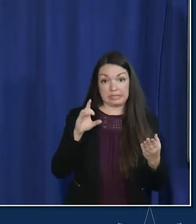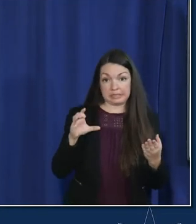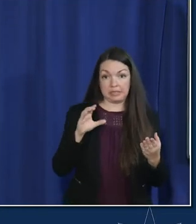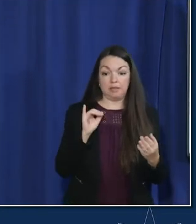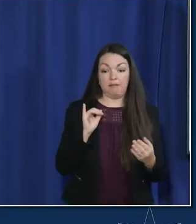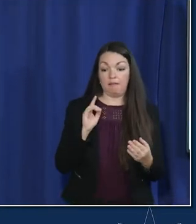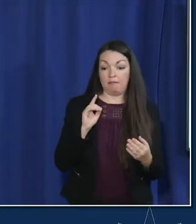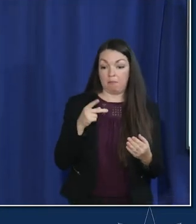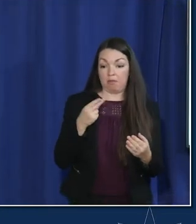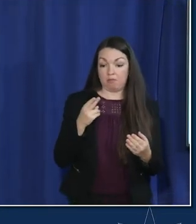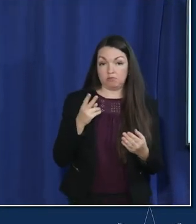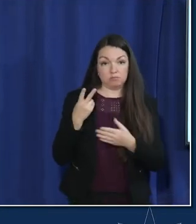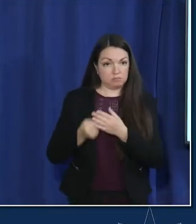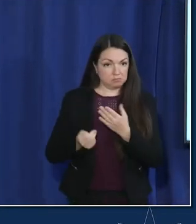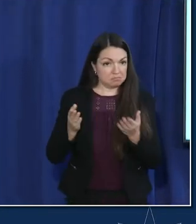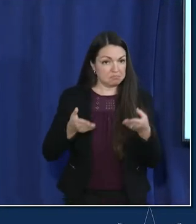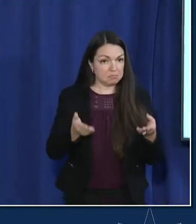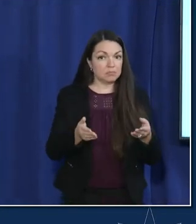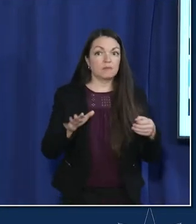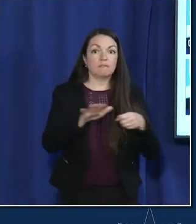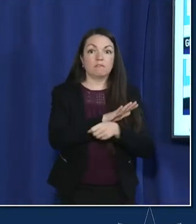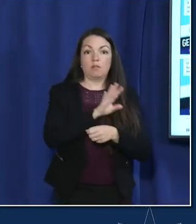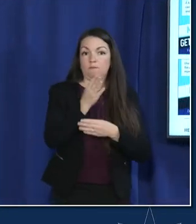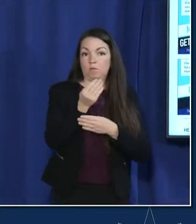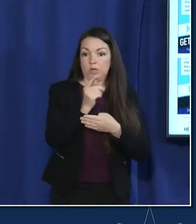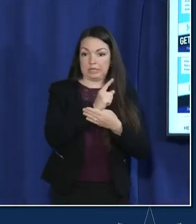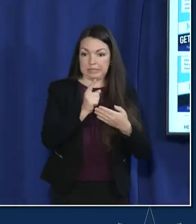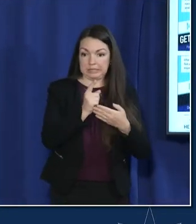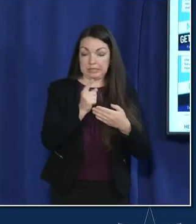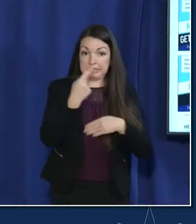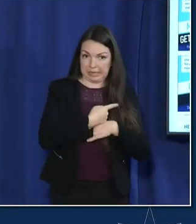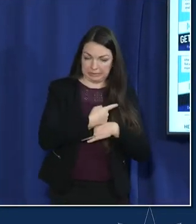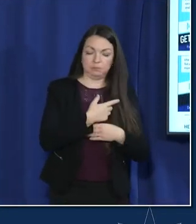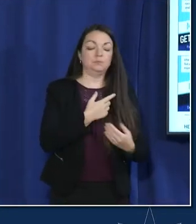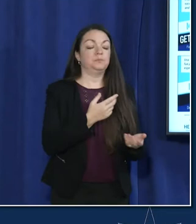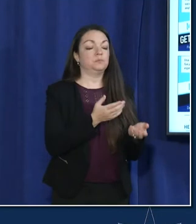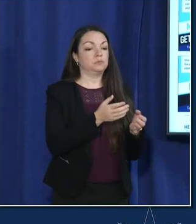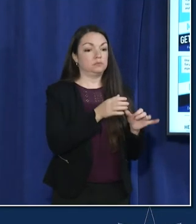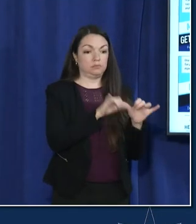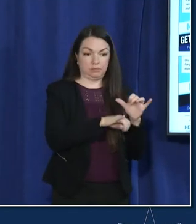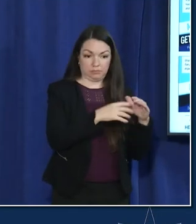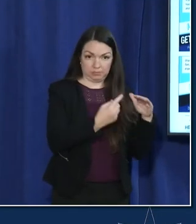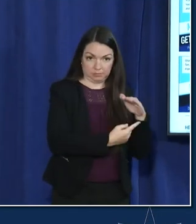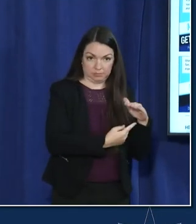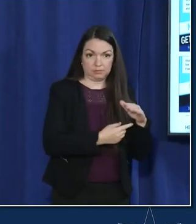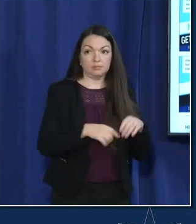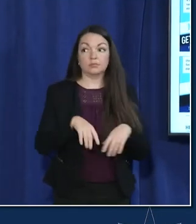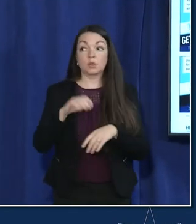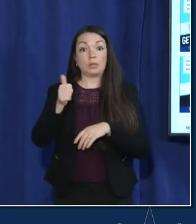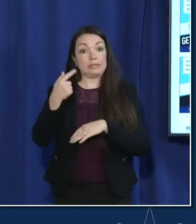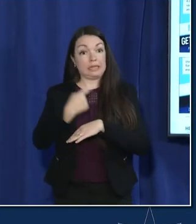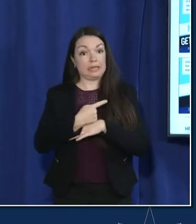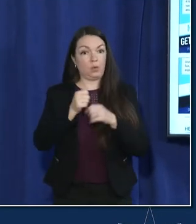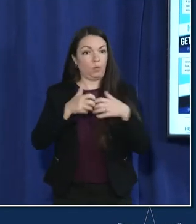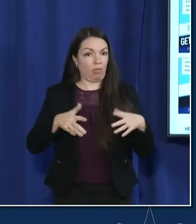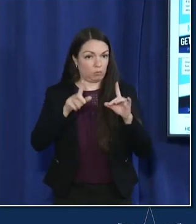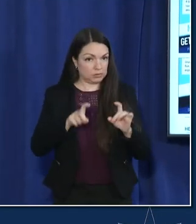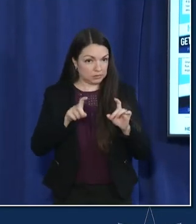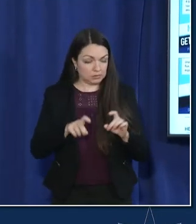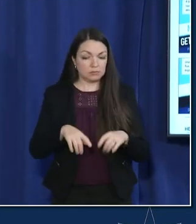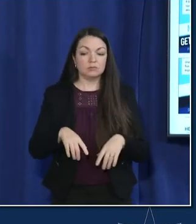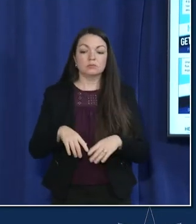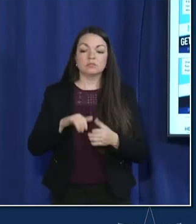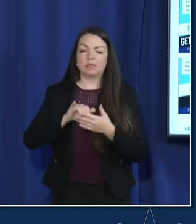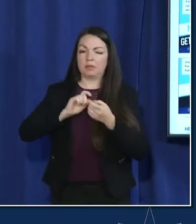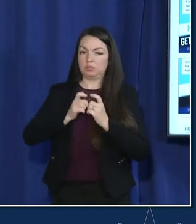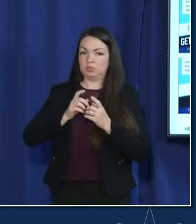idph there's the full 14-day quarantine there's the 10-day quarantine without testing which we moved to back in october there's